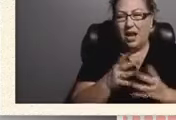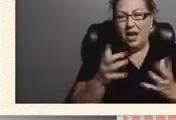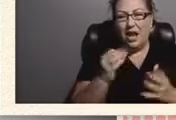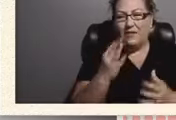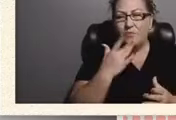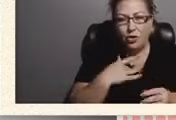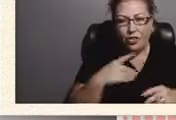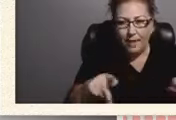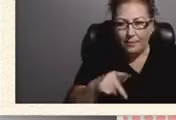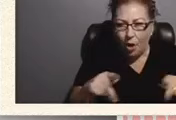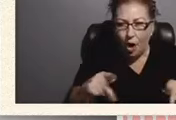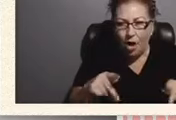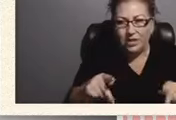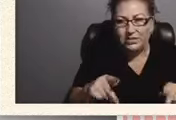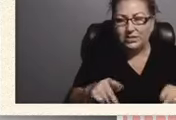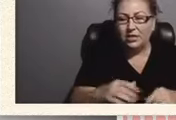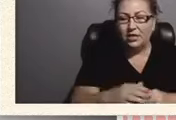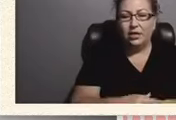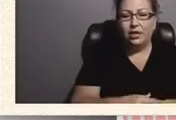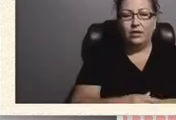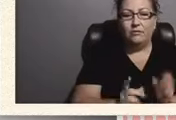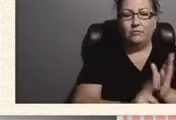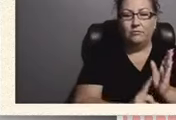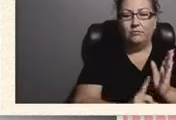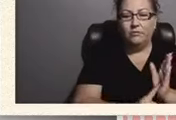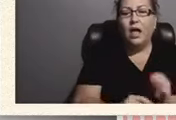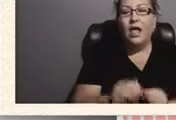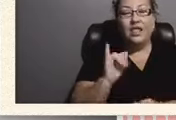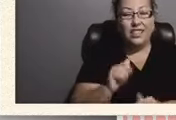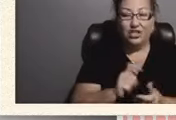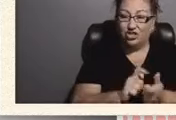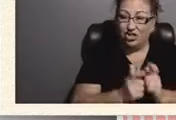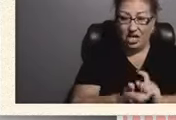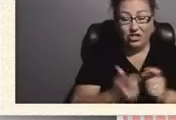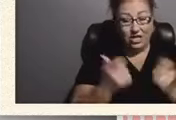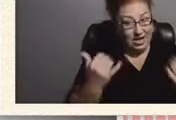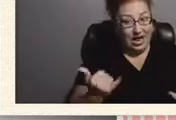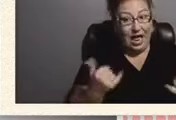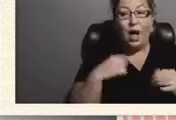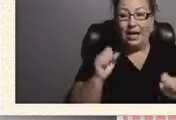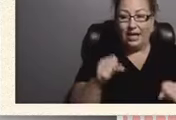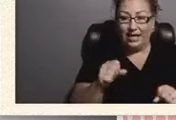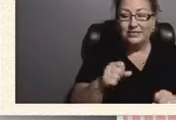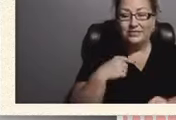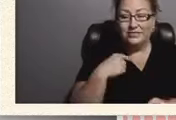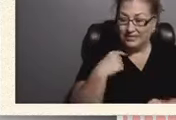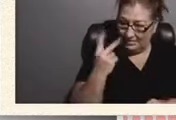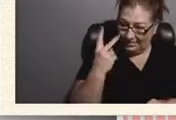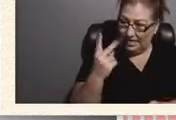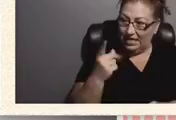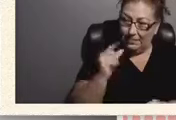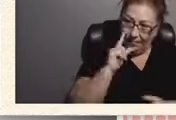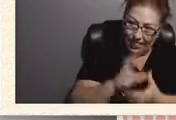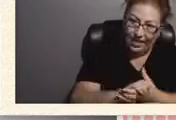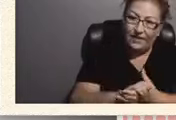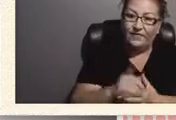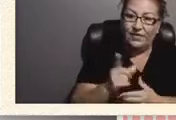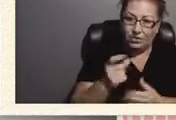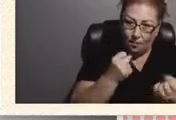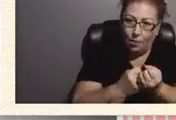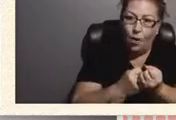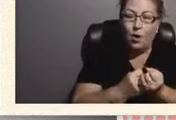but it changed. It changed. Now I can tell he believe he's on board. So it's like